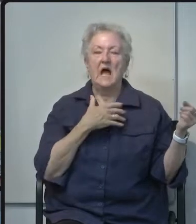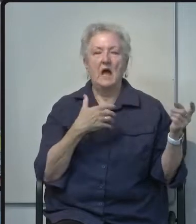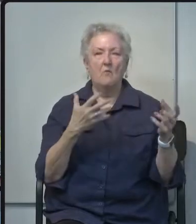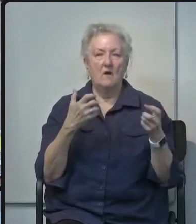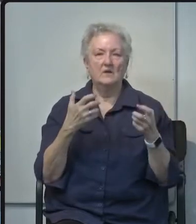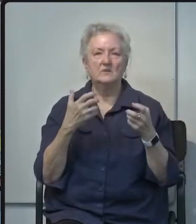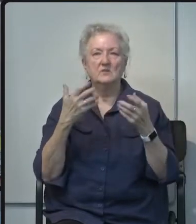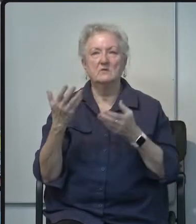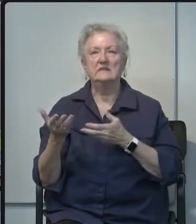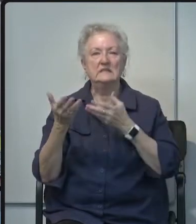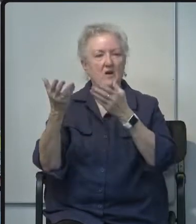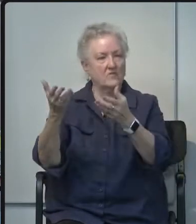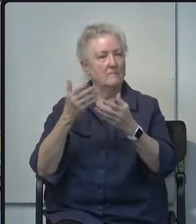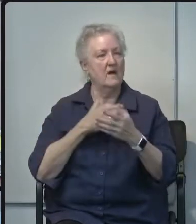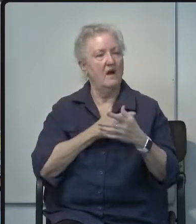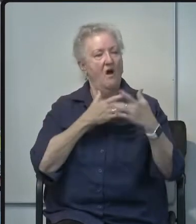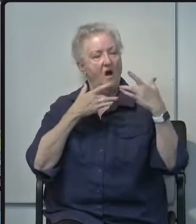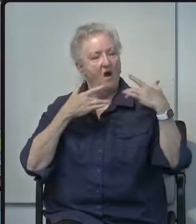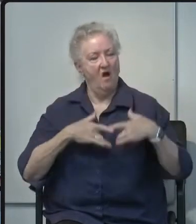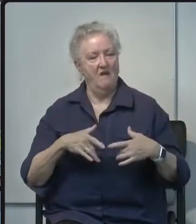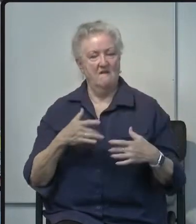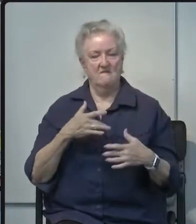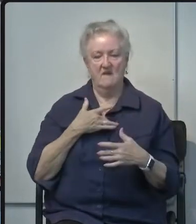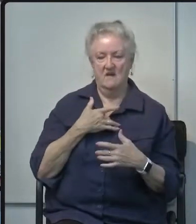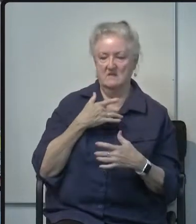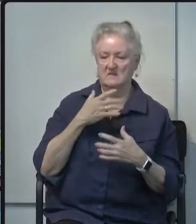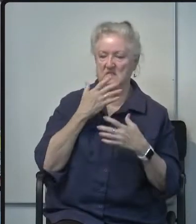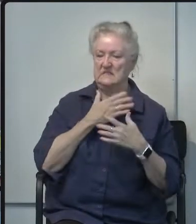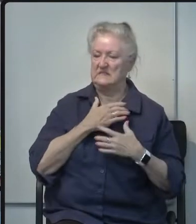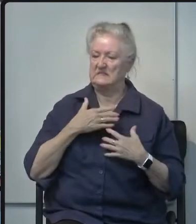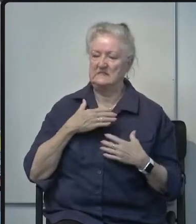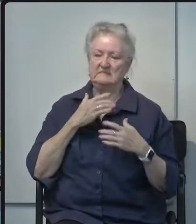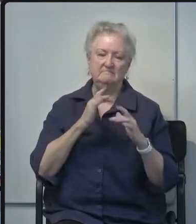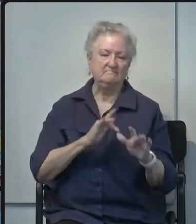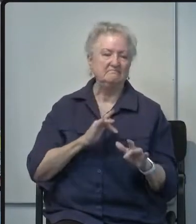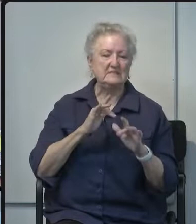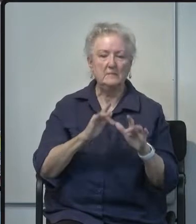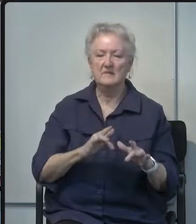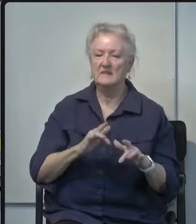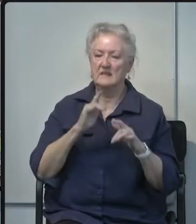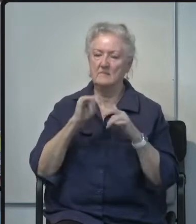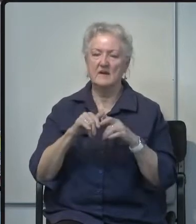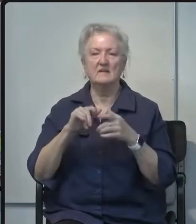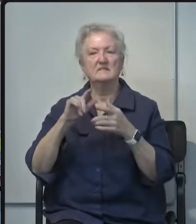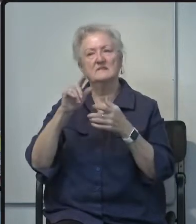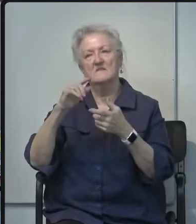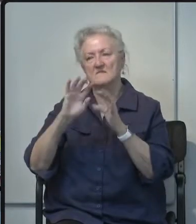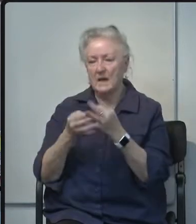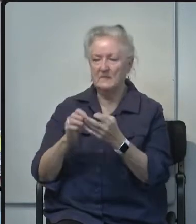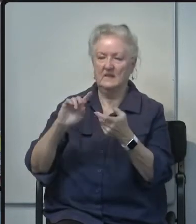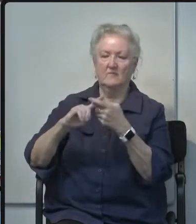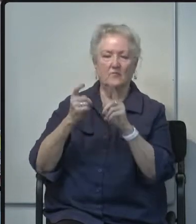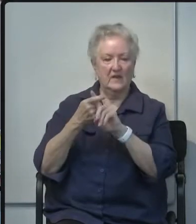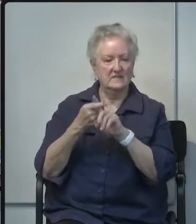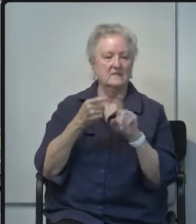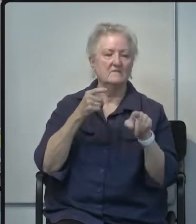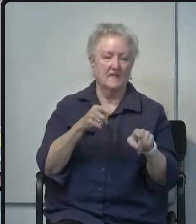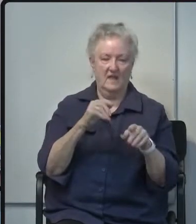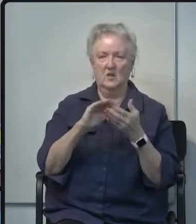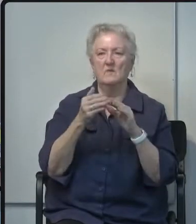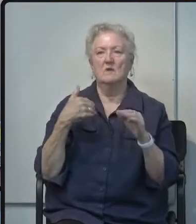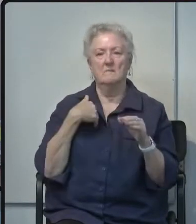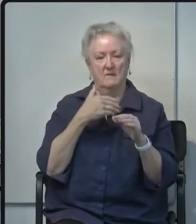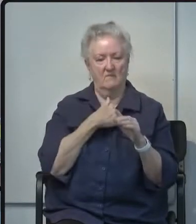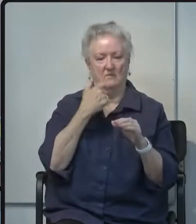for the family and friends of our fellow community members who've just passed now more than ever